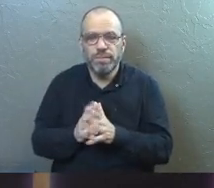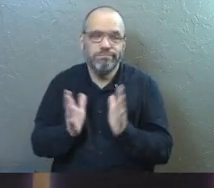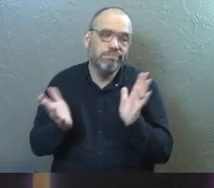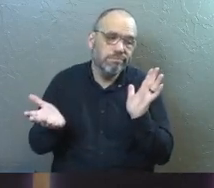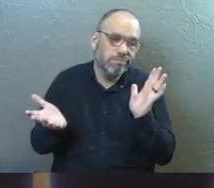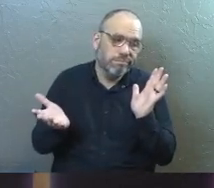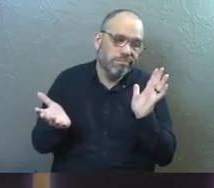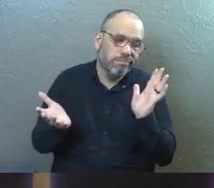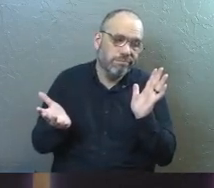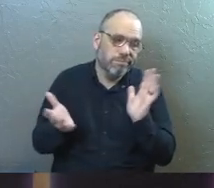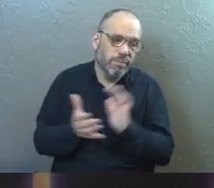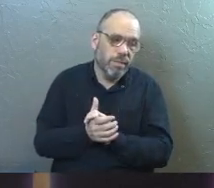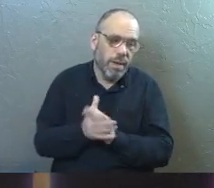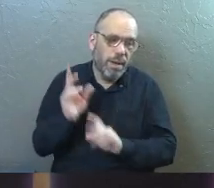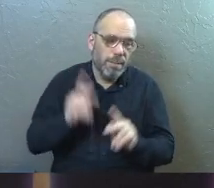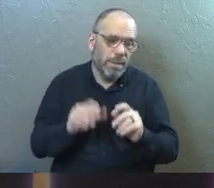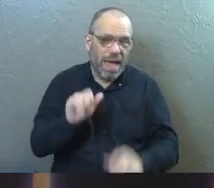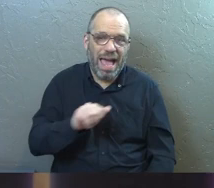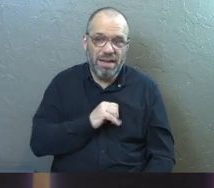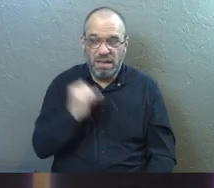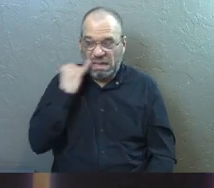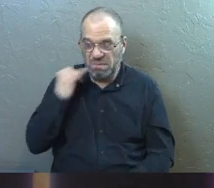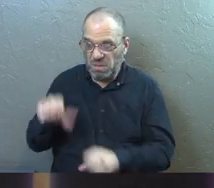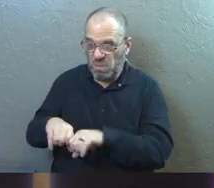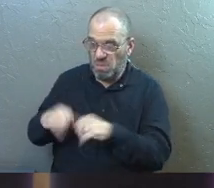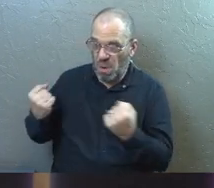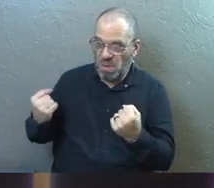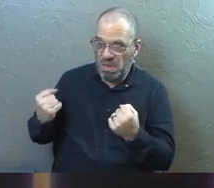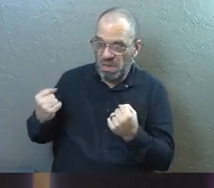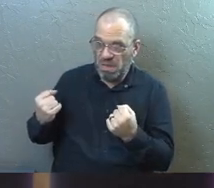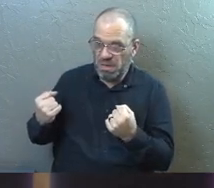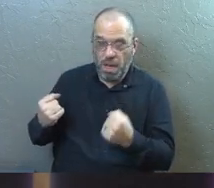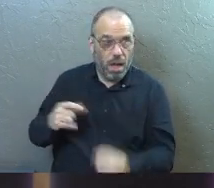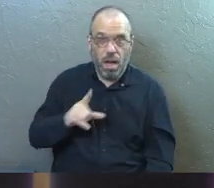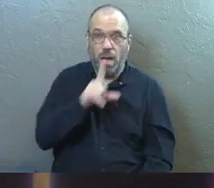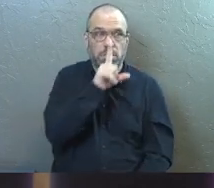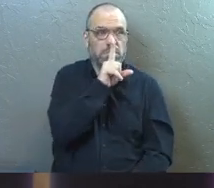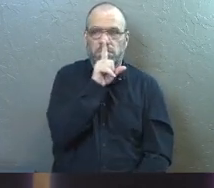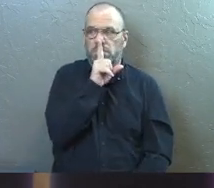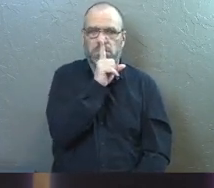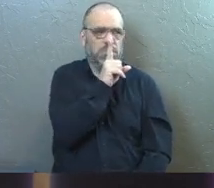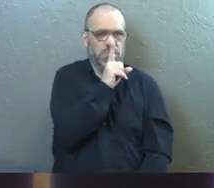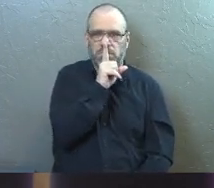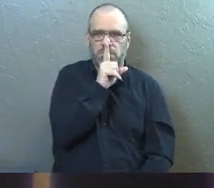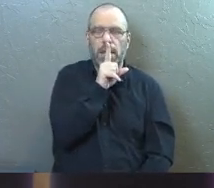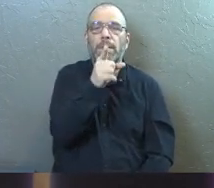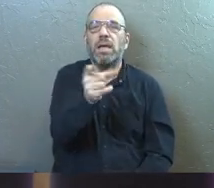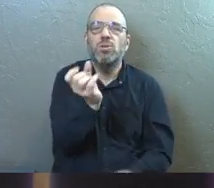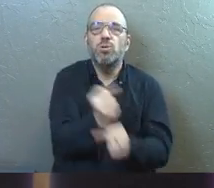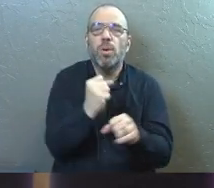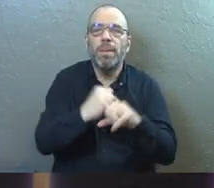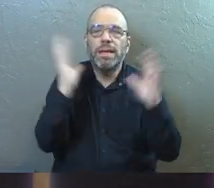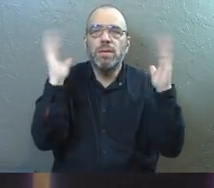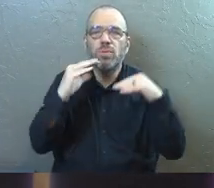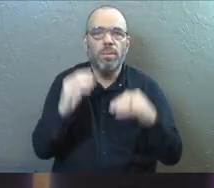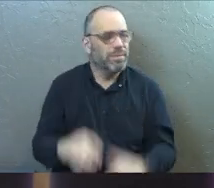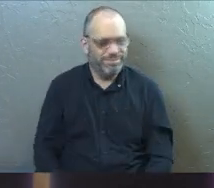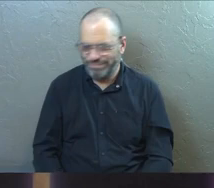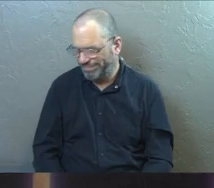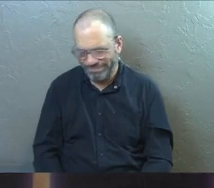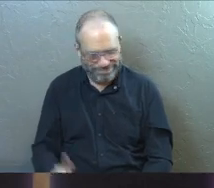Sometimes people get the attitude that if there's something broken, don't tell anybody about it because you're making trouble. No, you're not.